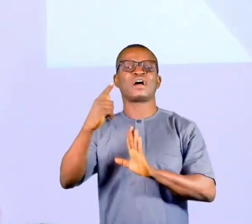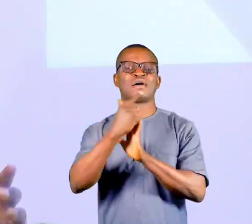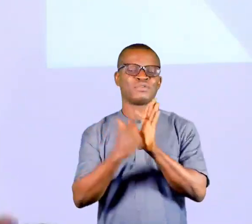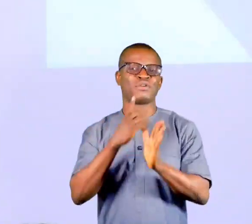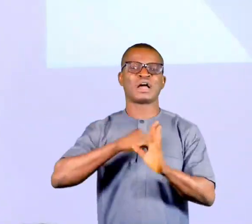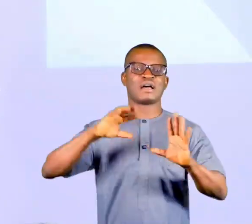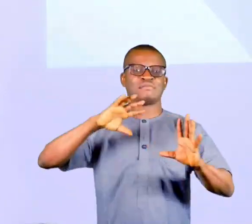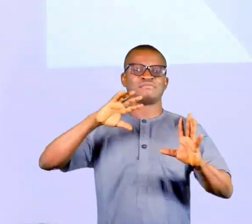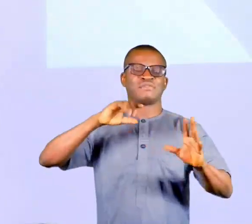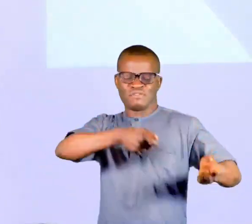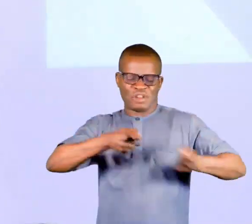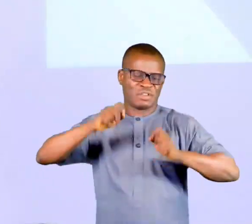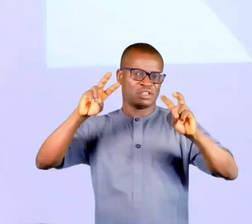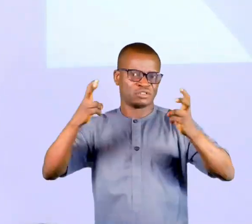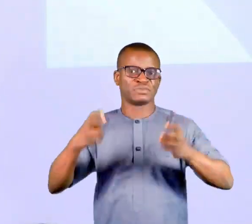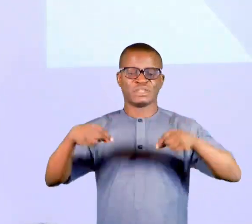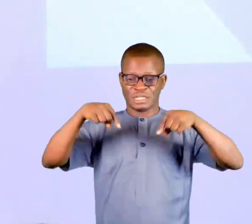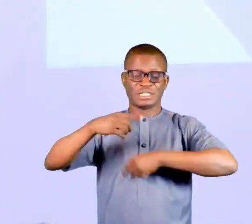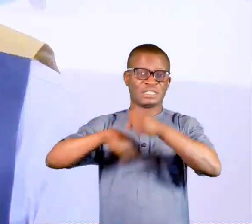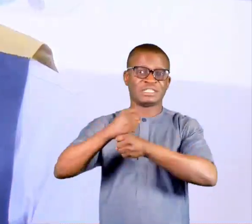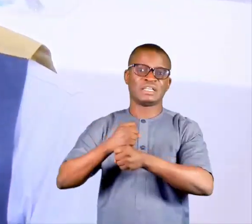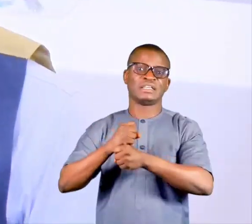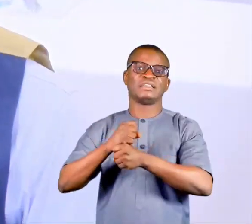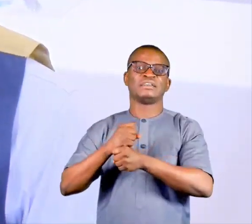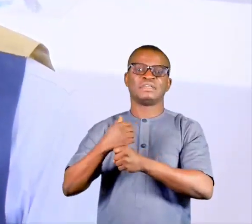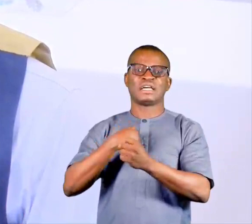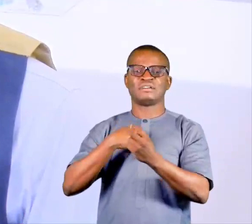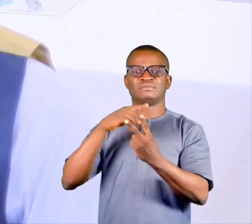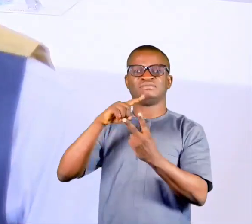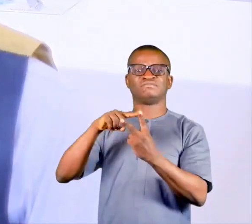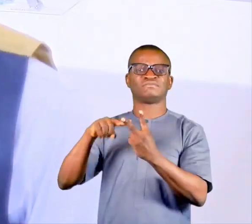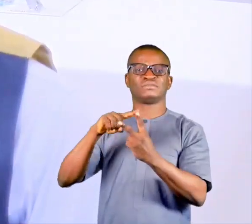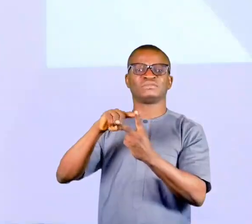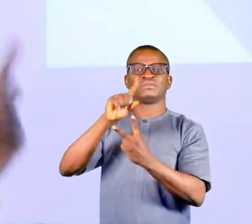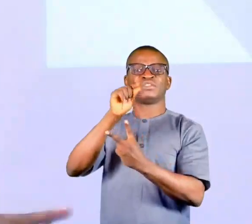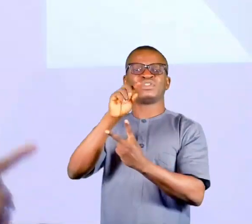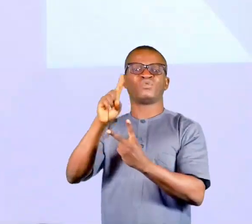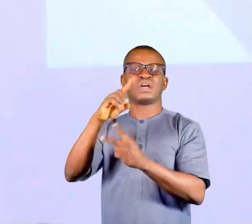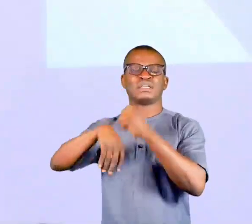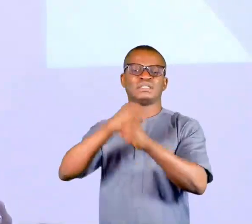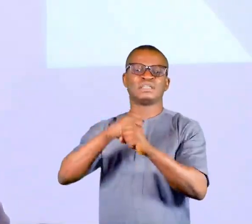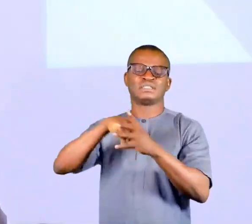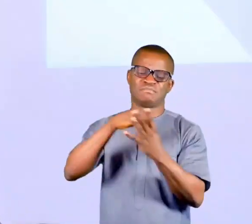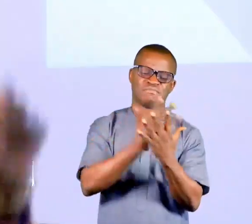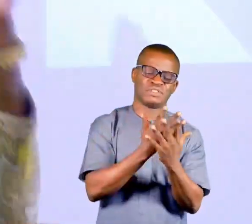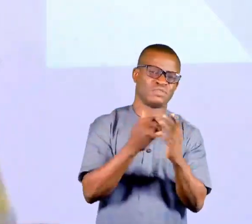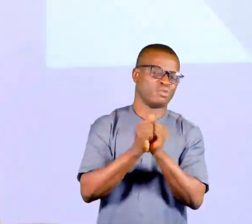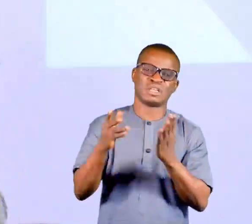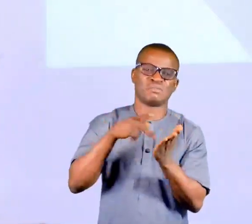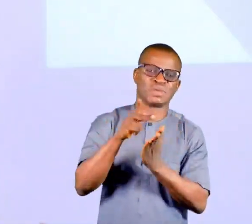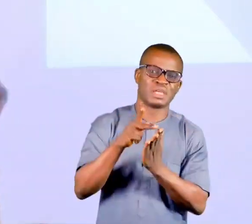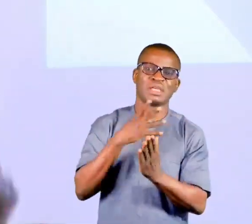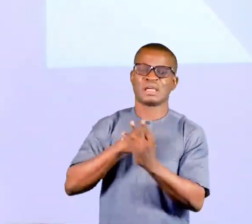The two convictions that we secured in the FCT this year was 21 years imprisonment without the option of fine, then